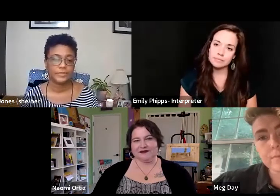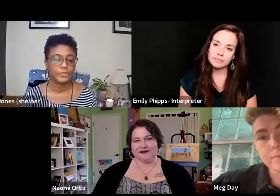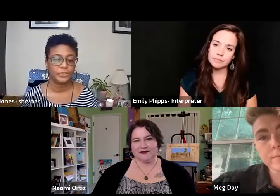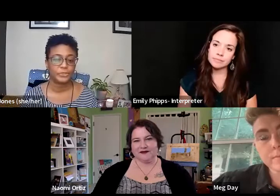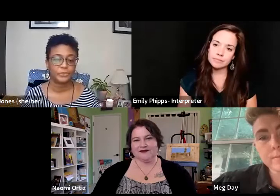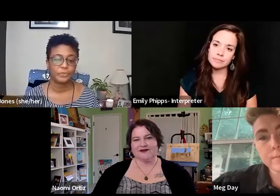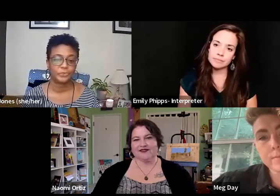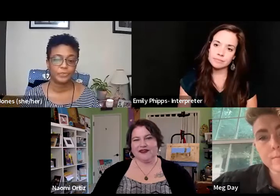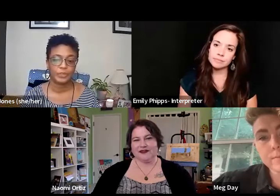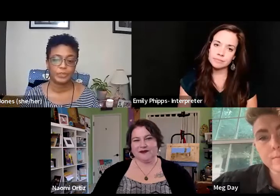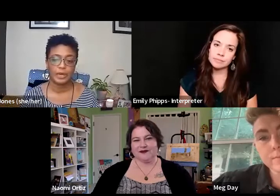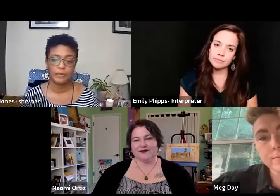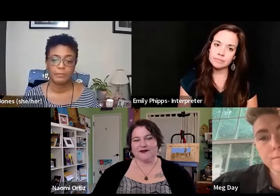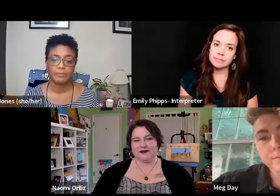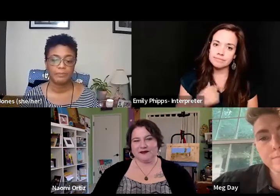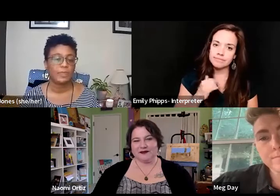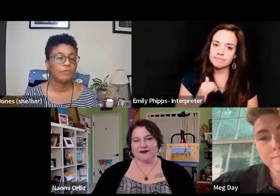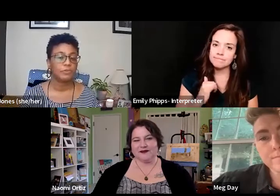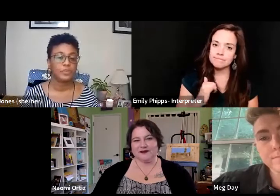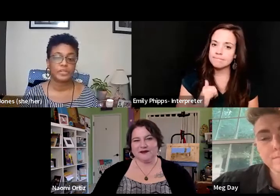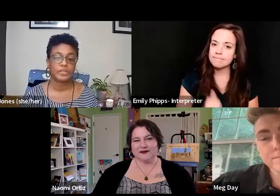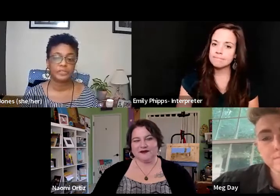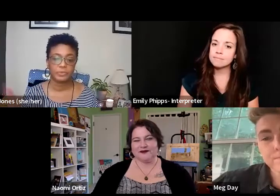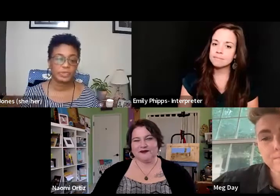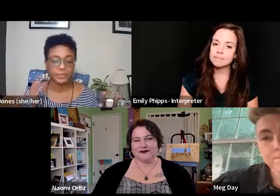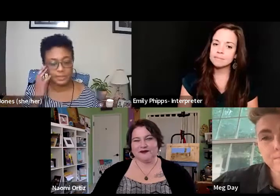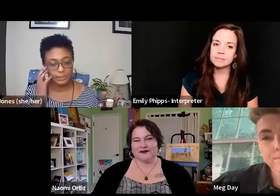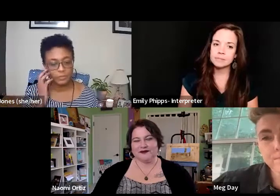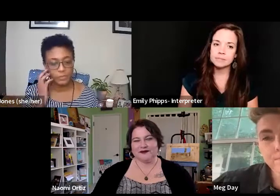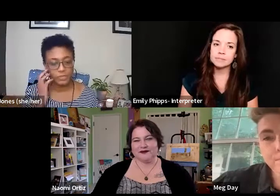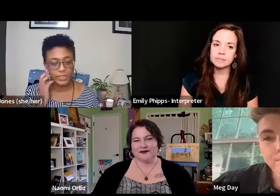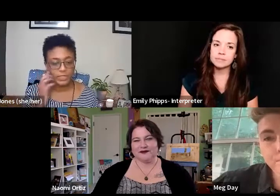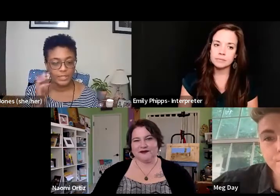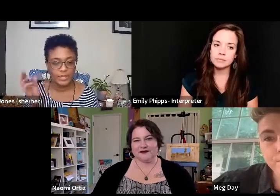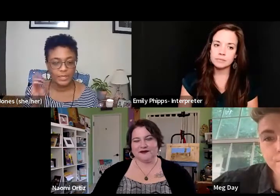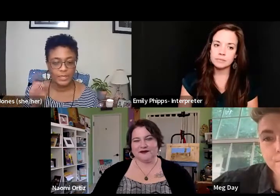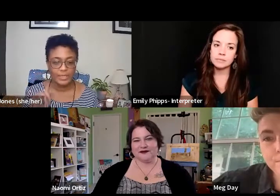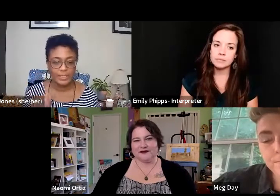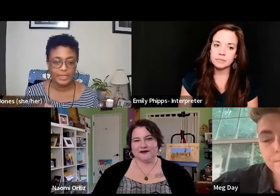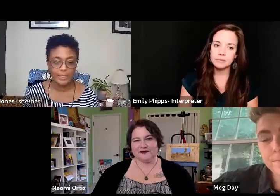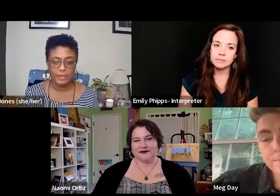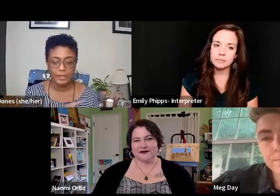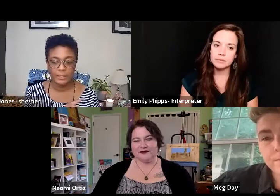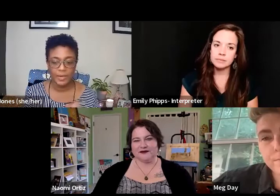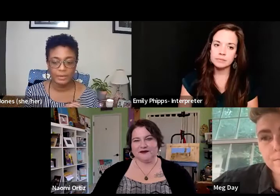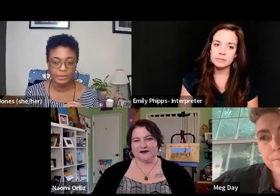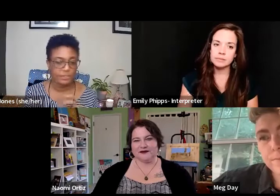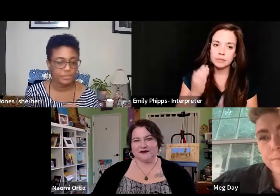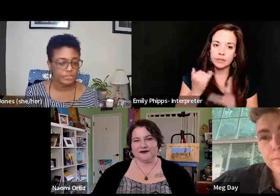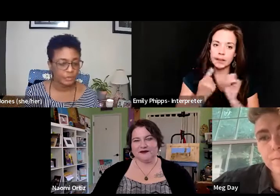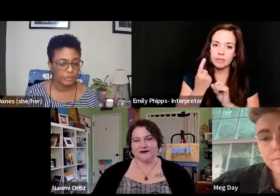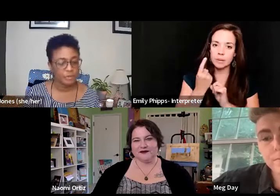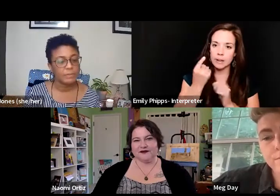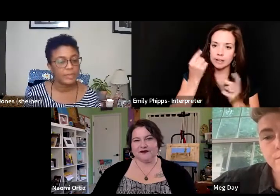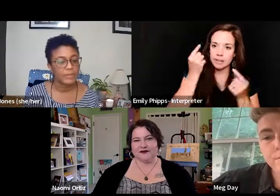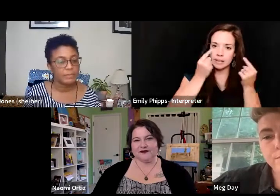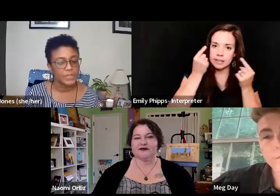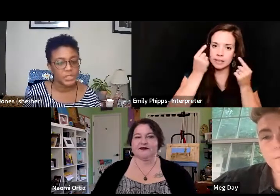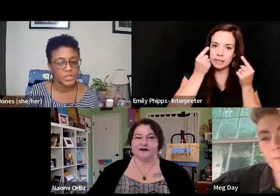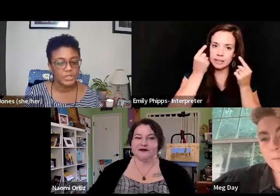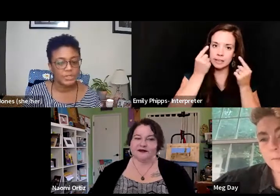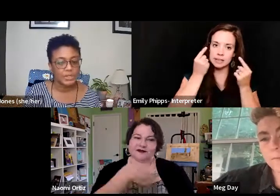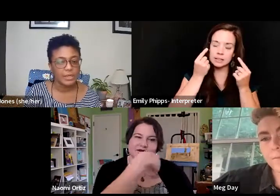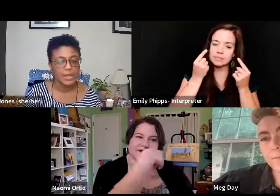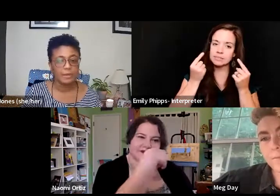I do too. Um, for everyone that, um, was thinking about the first quote that we